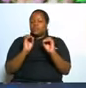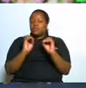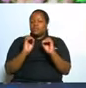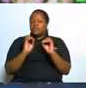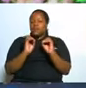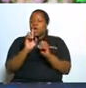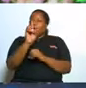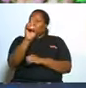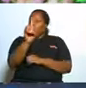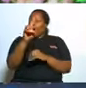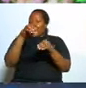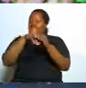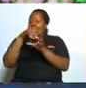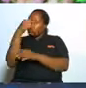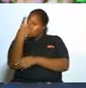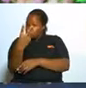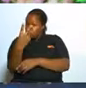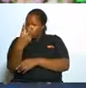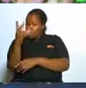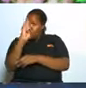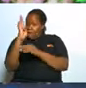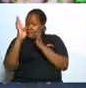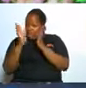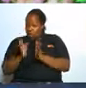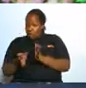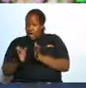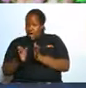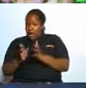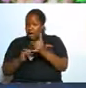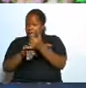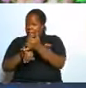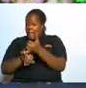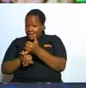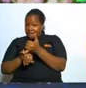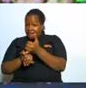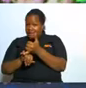one in two of those billionaires marriages ended in divorce